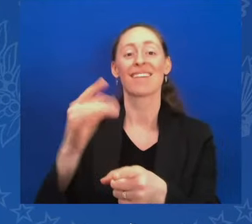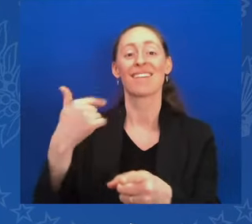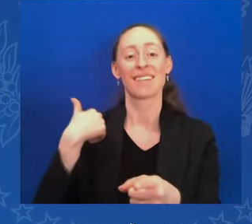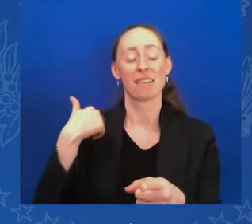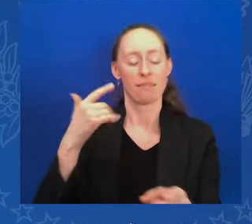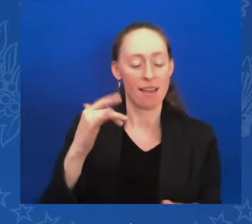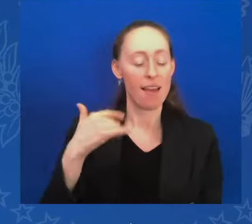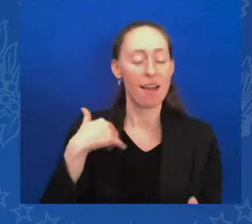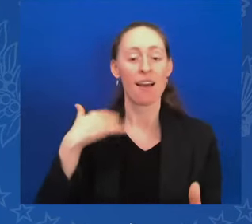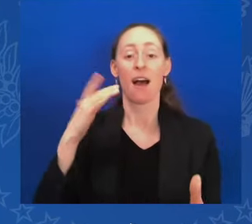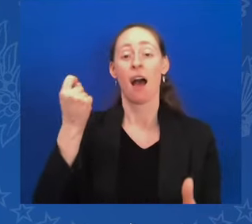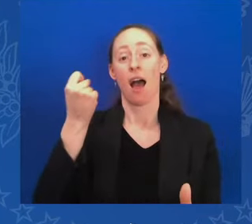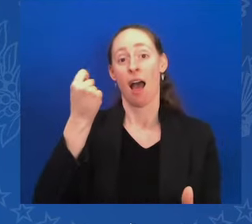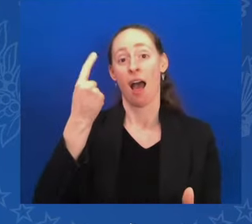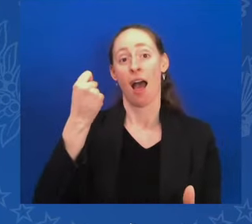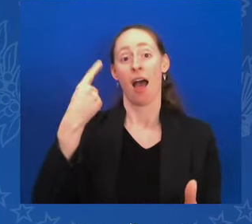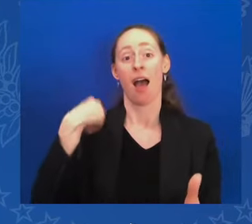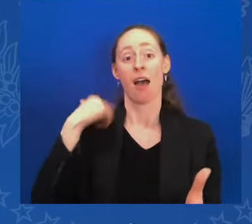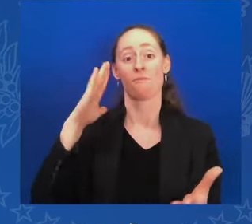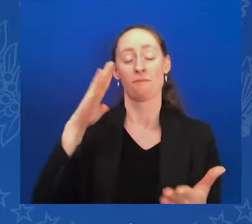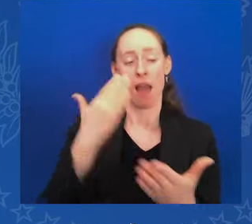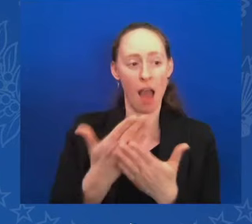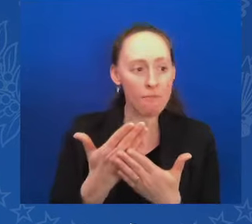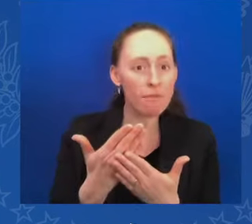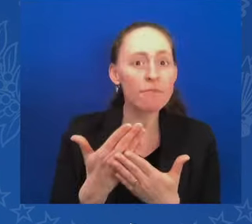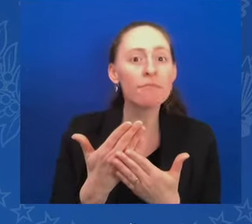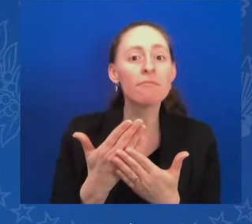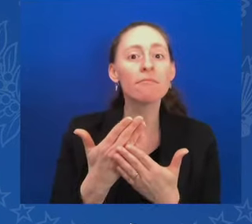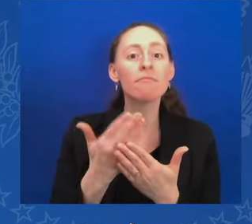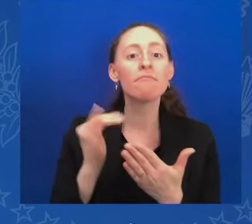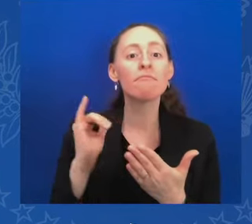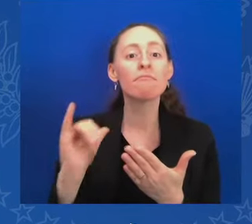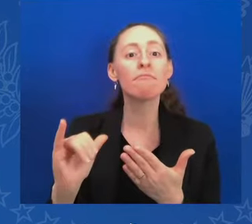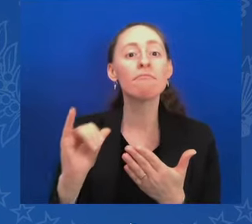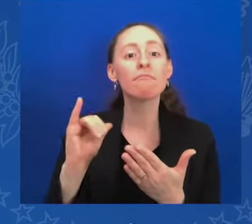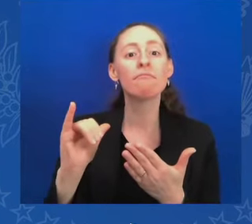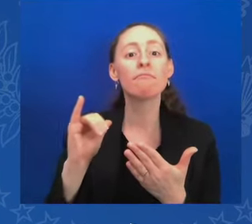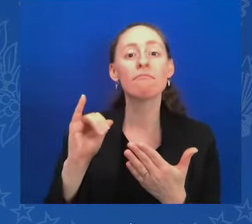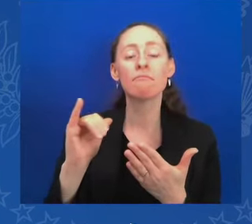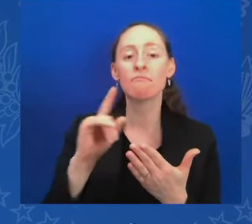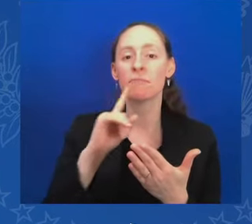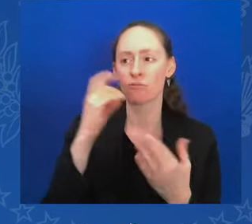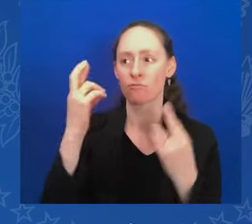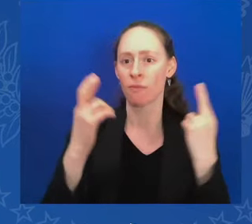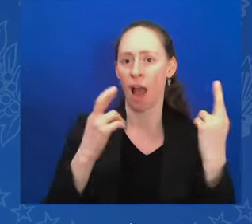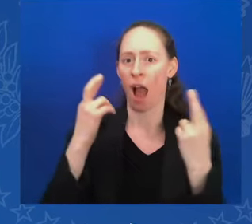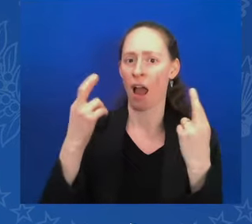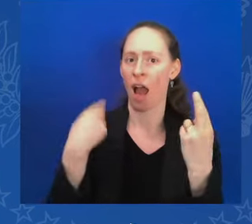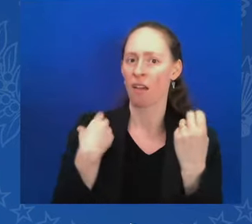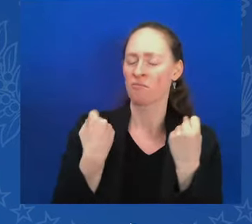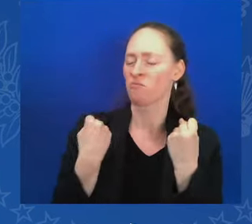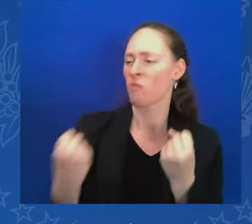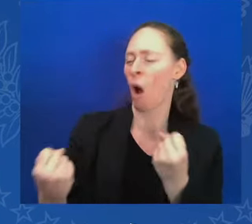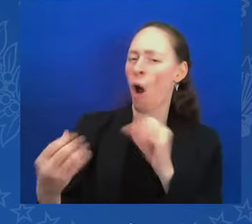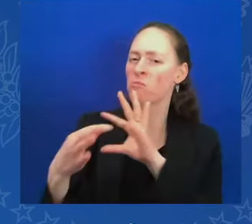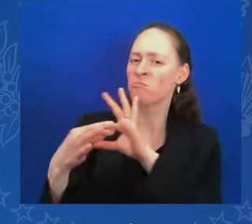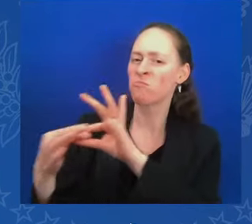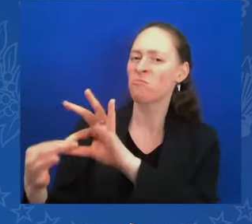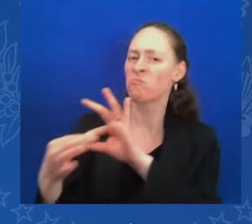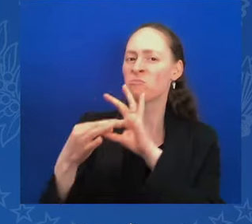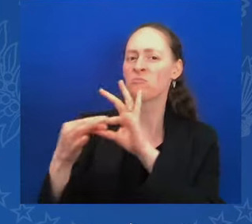I had a very close relationship with the Greek American community, for real, in the heart. And, I mean,